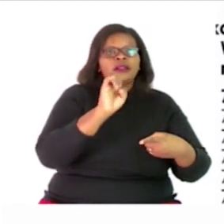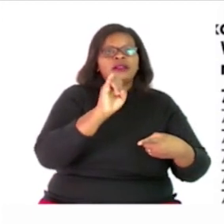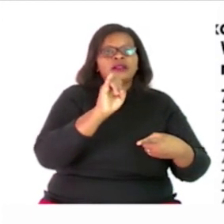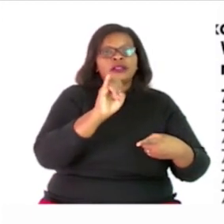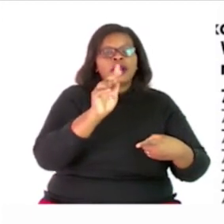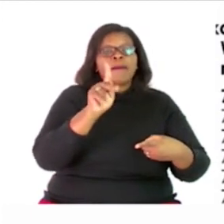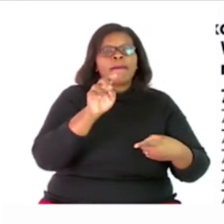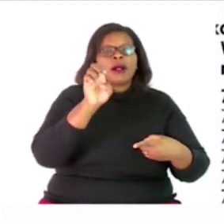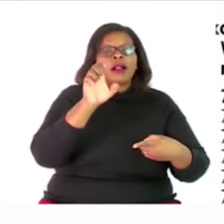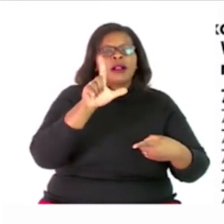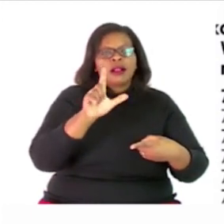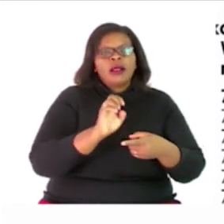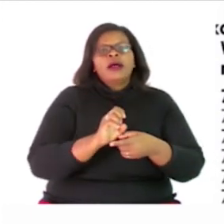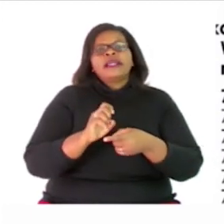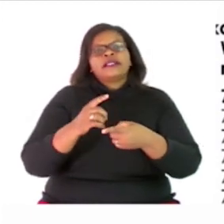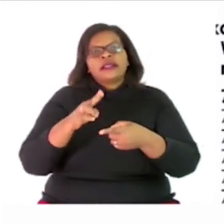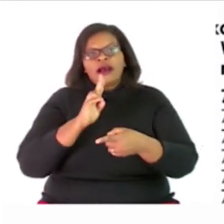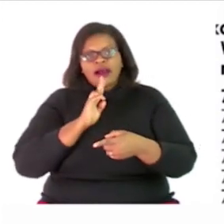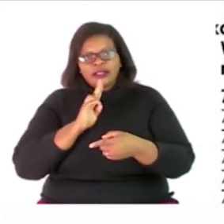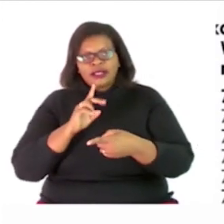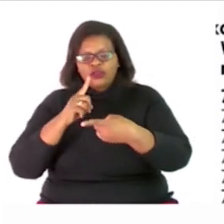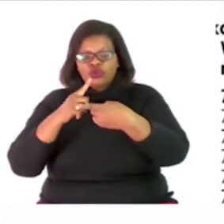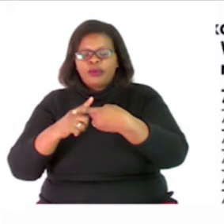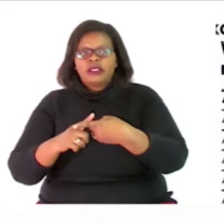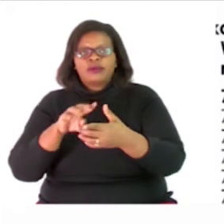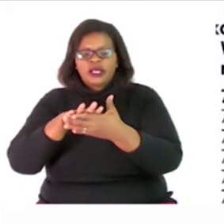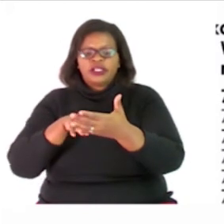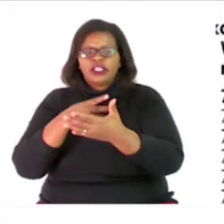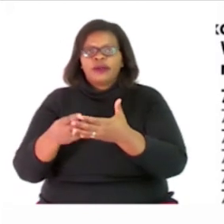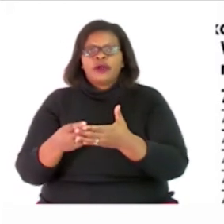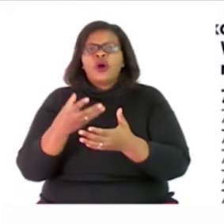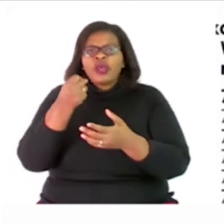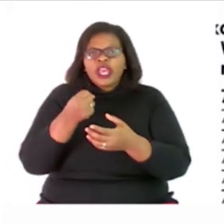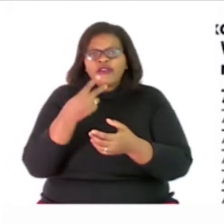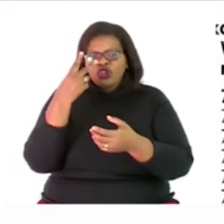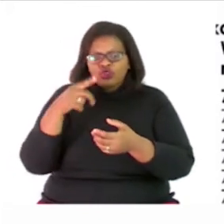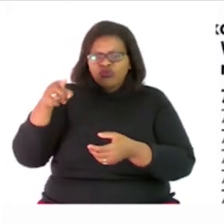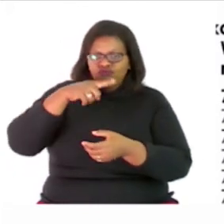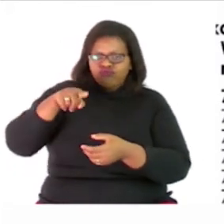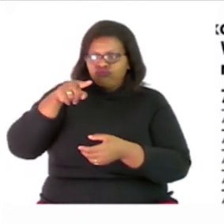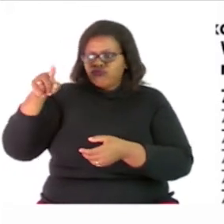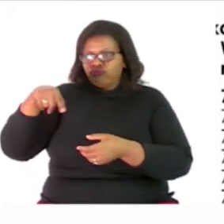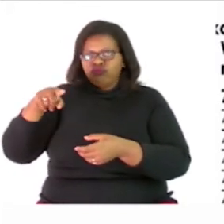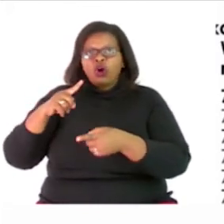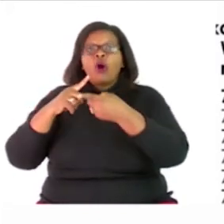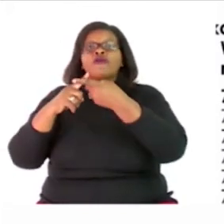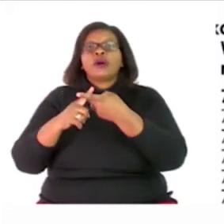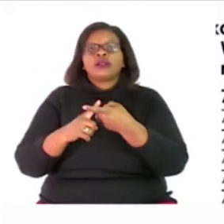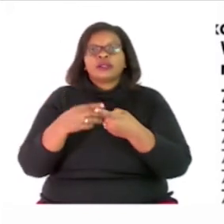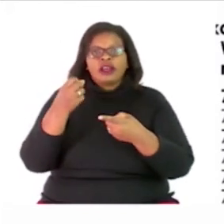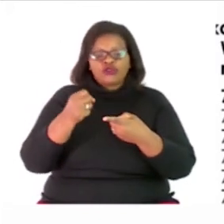in our example there we have two sets of multiples we have the